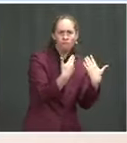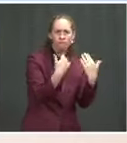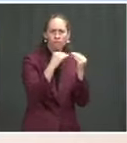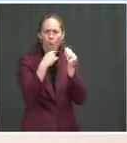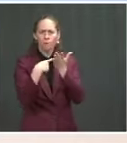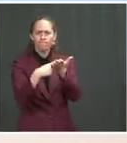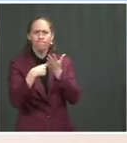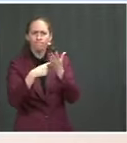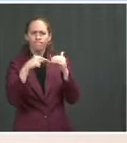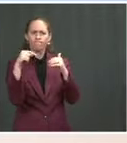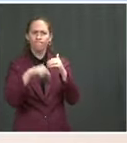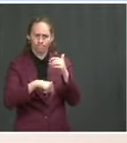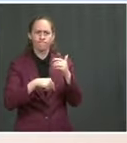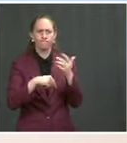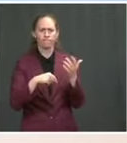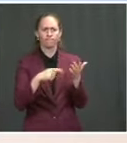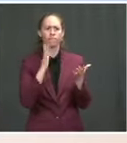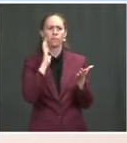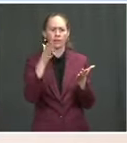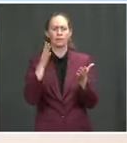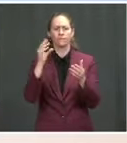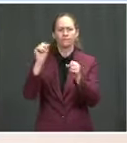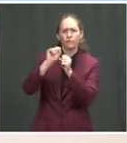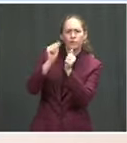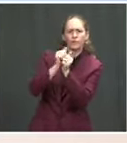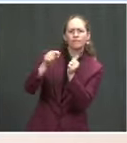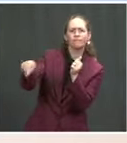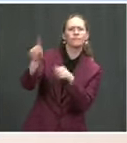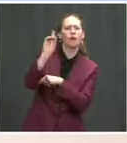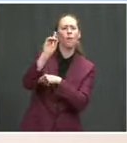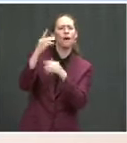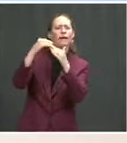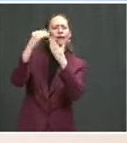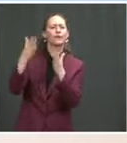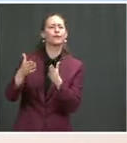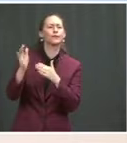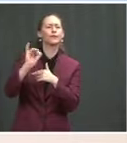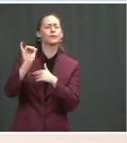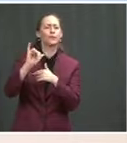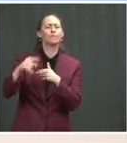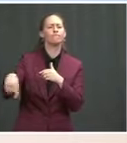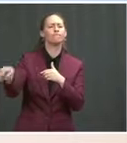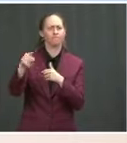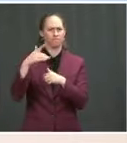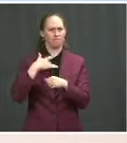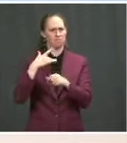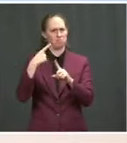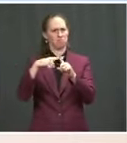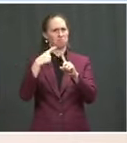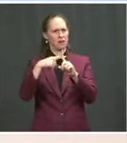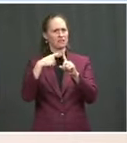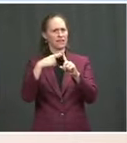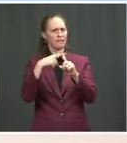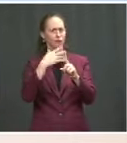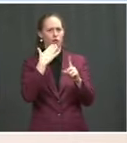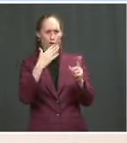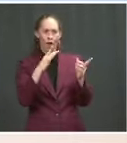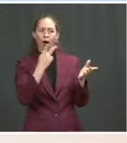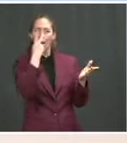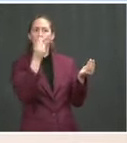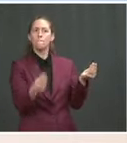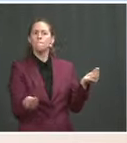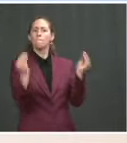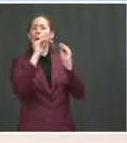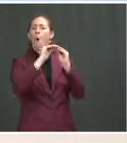with Democratic leadership about the path forward. But certainly, he's encouraged by the fact that the number has increased, the investments have increased, has some